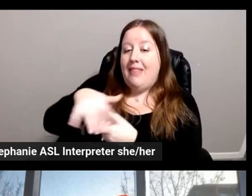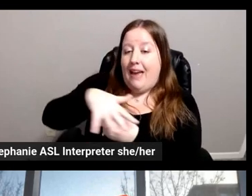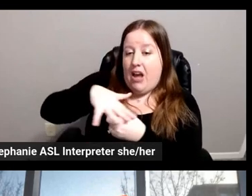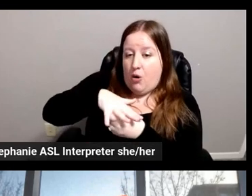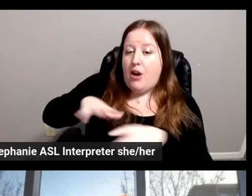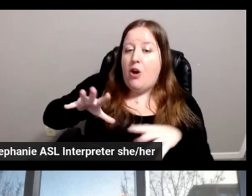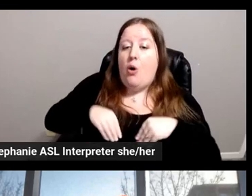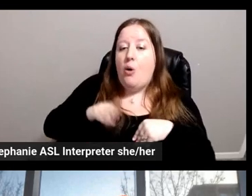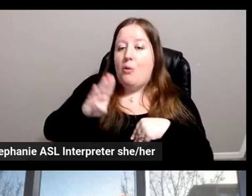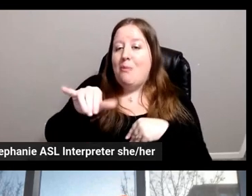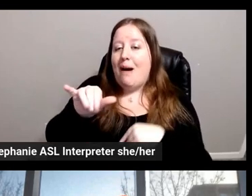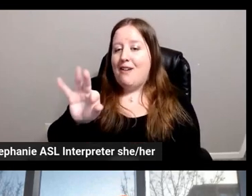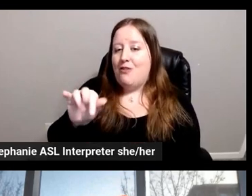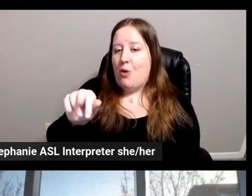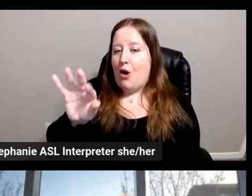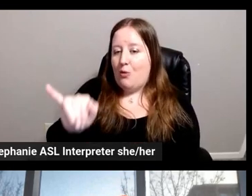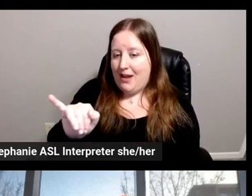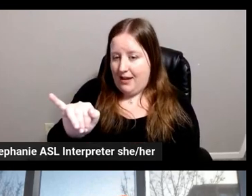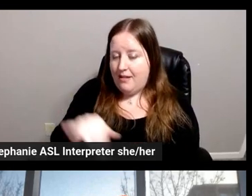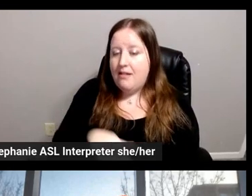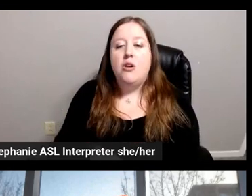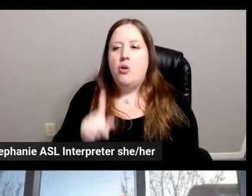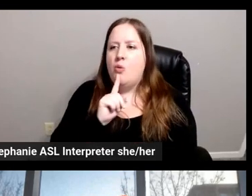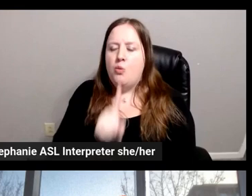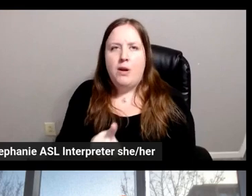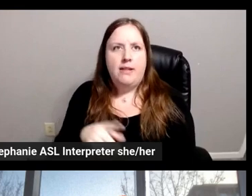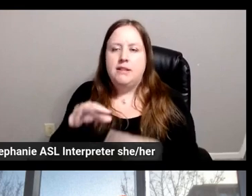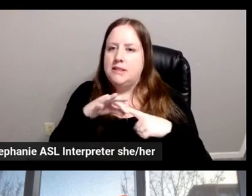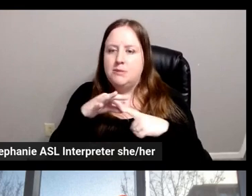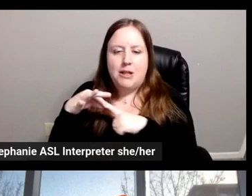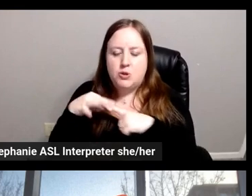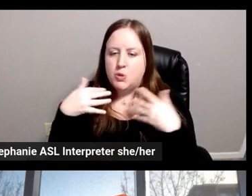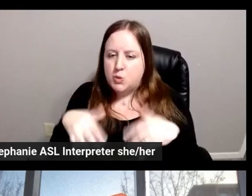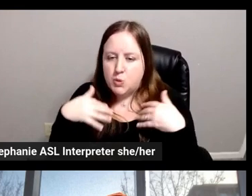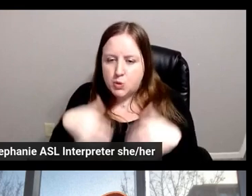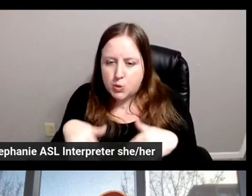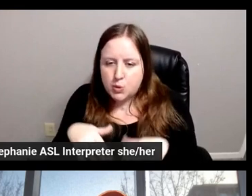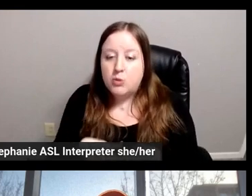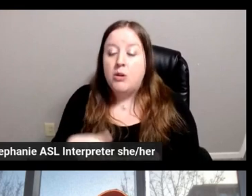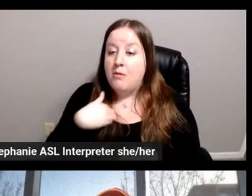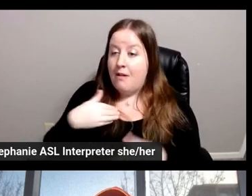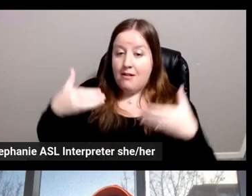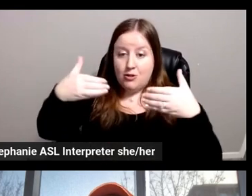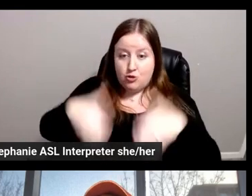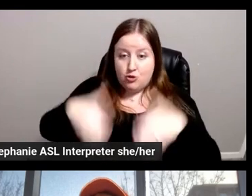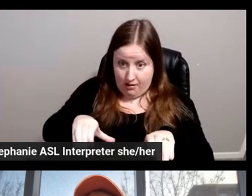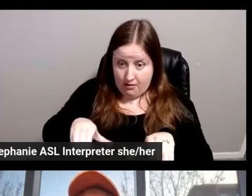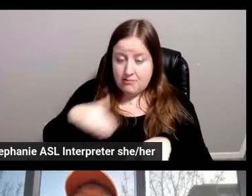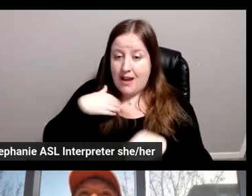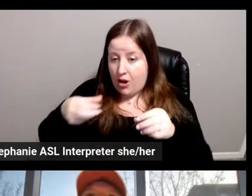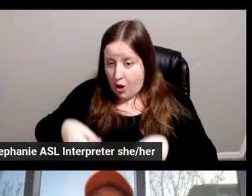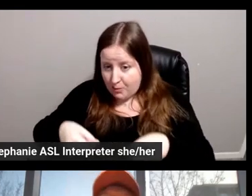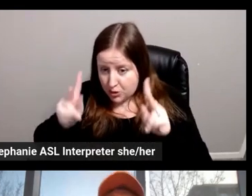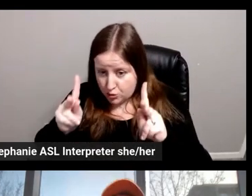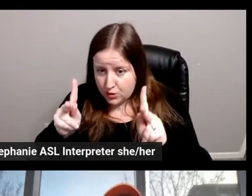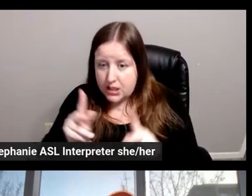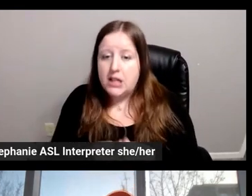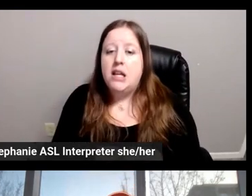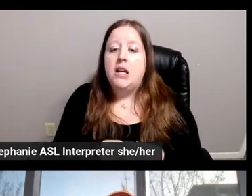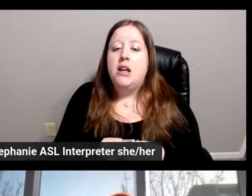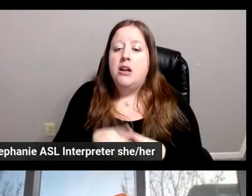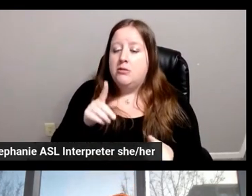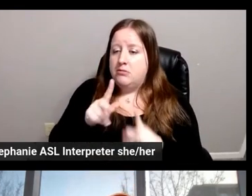by Ferrari. And it was really special because we had the chance to have here some tifosi that were